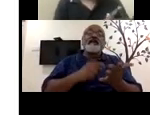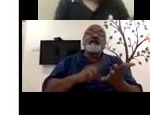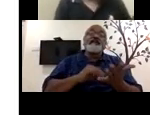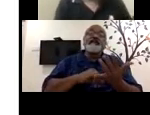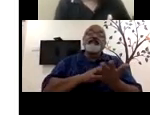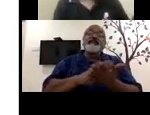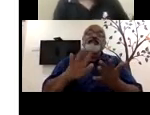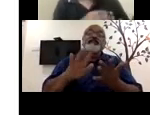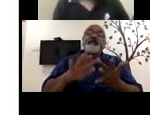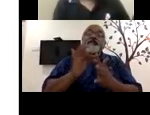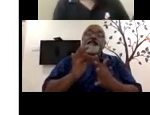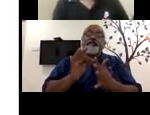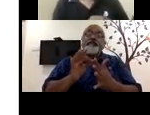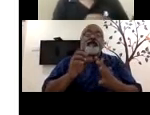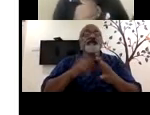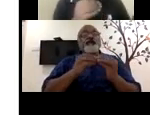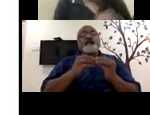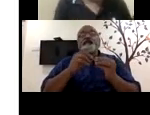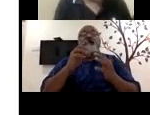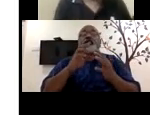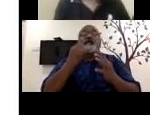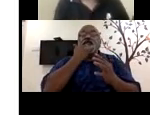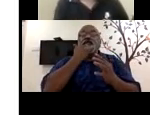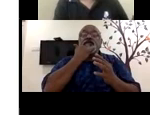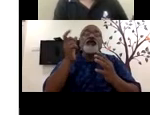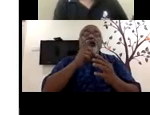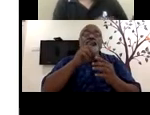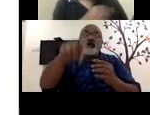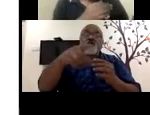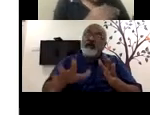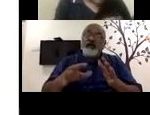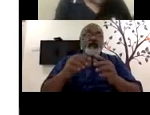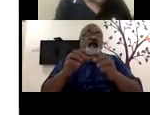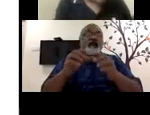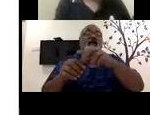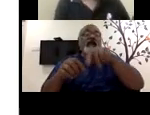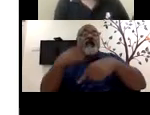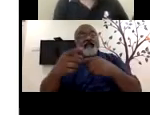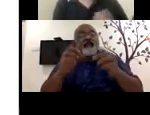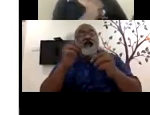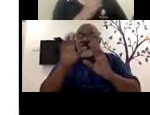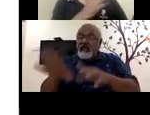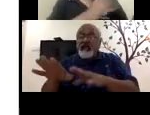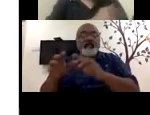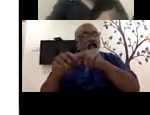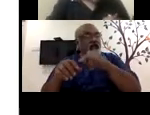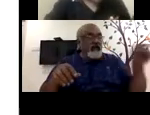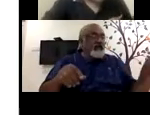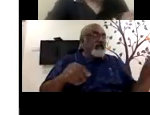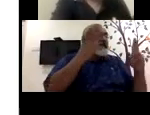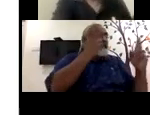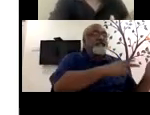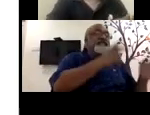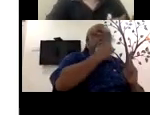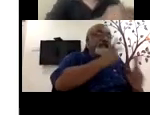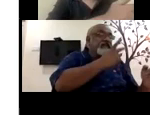because they are in the campus, go there, uh, strike, meet them early, underswater the skill gaps, um, have